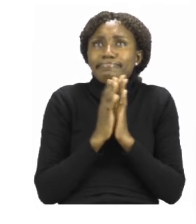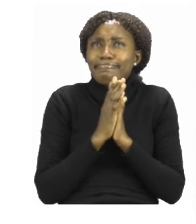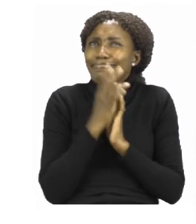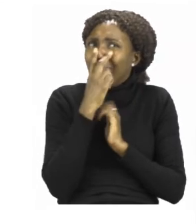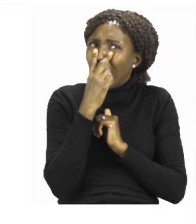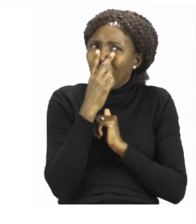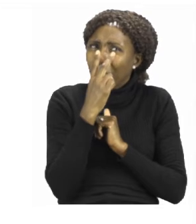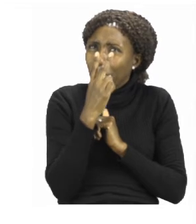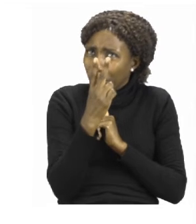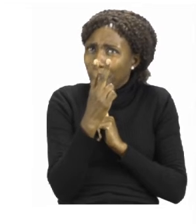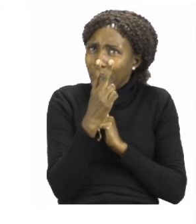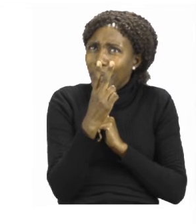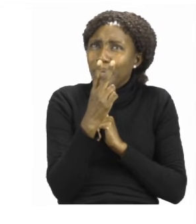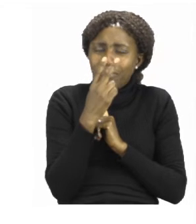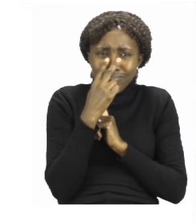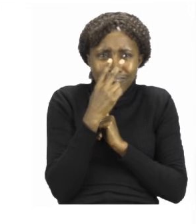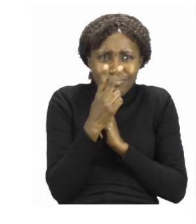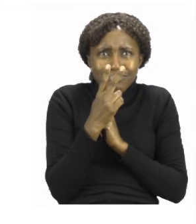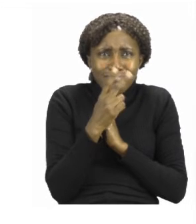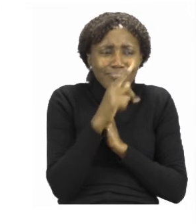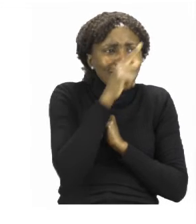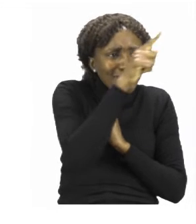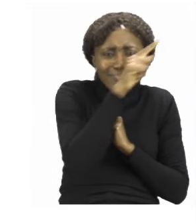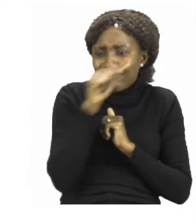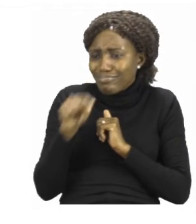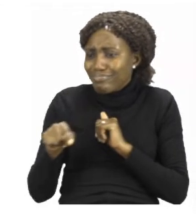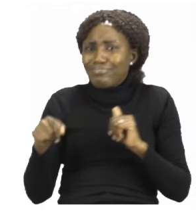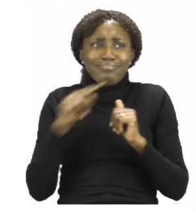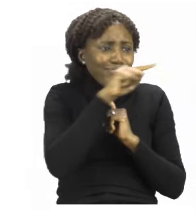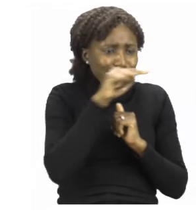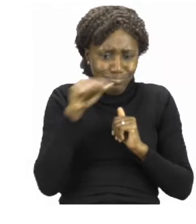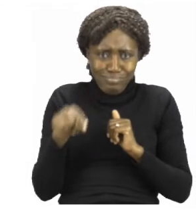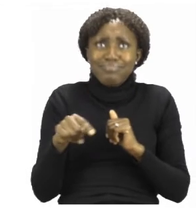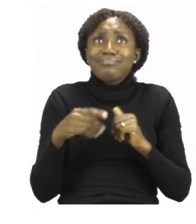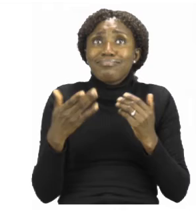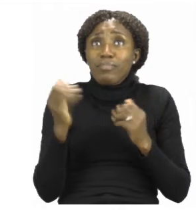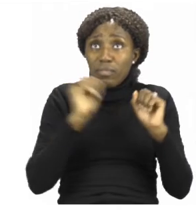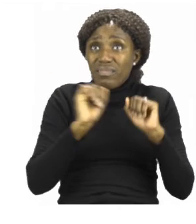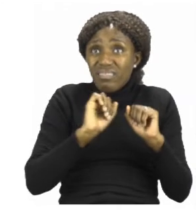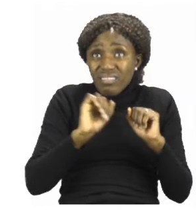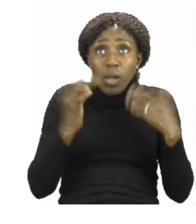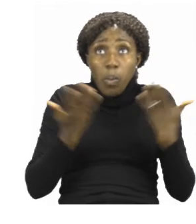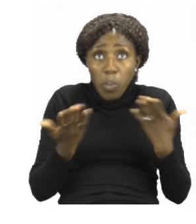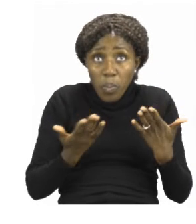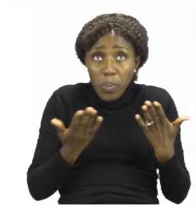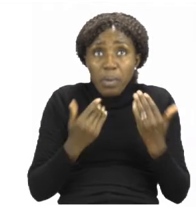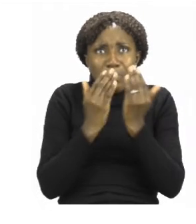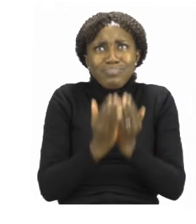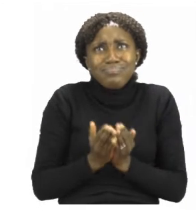to see where will you use a car? Where will you use a boat?